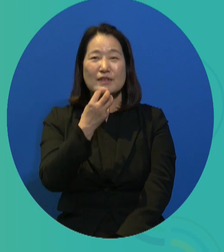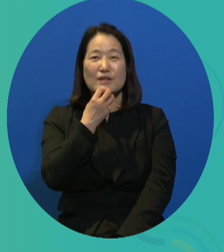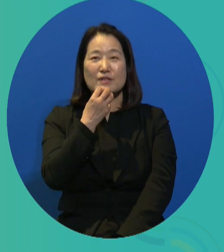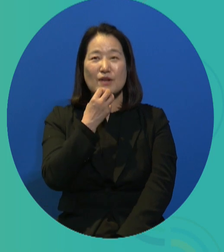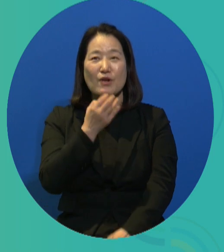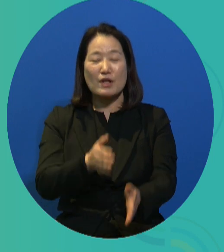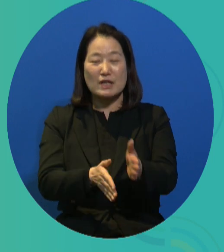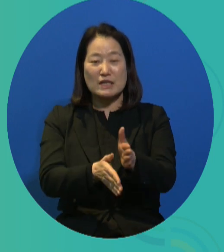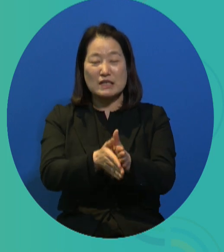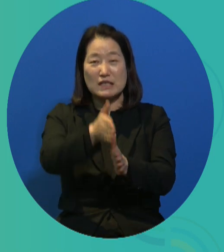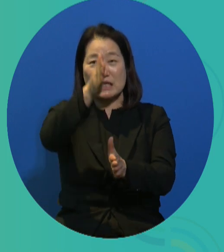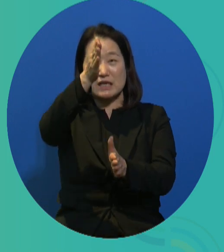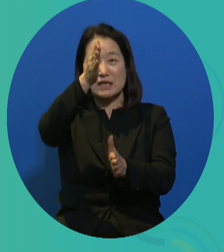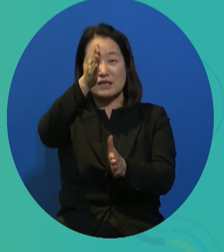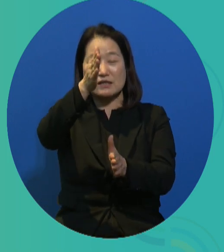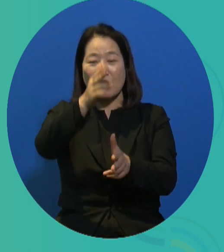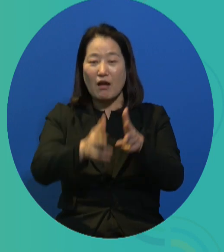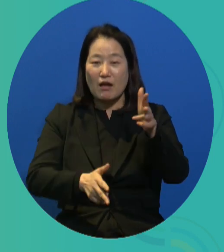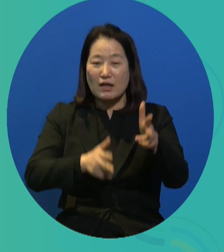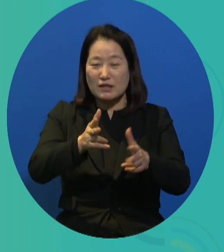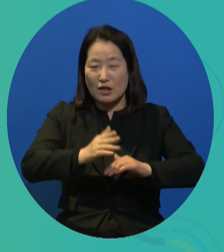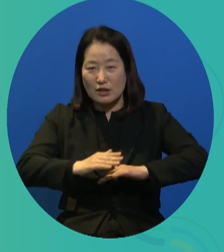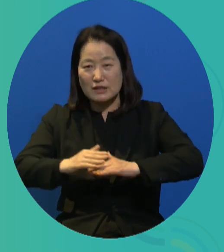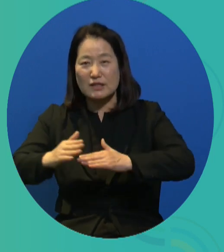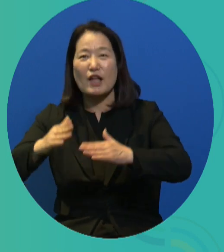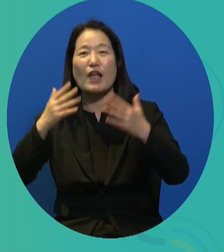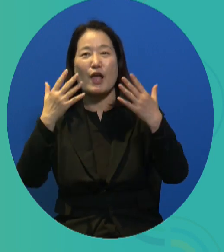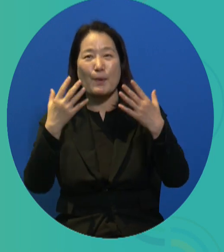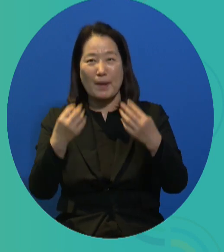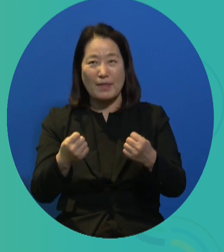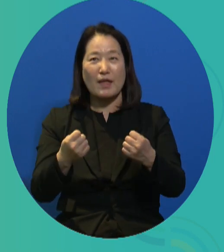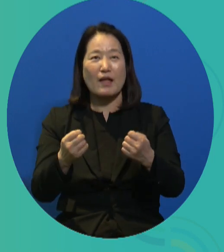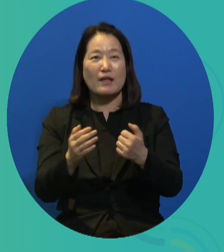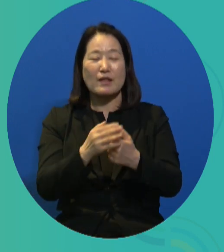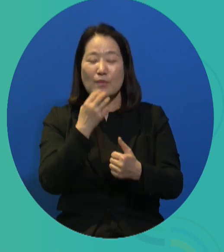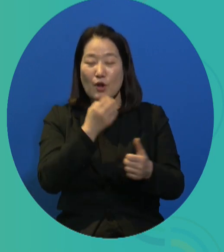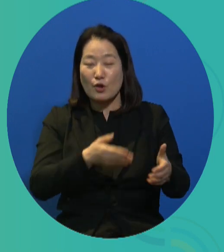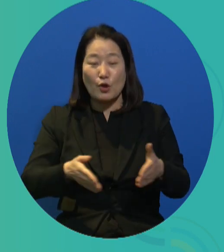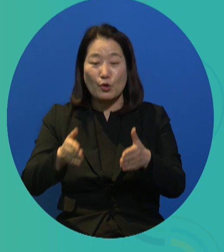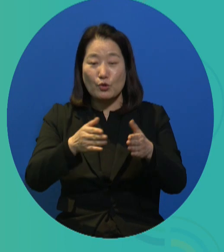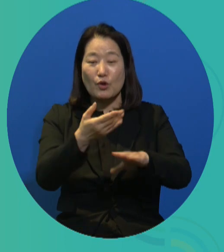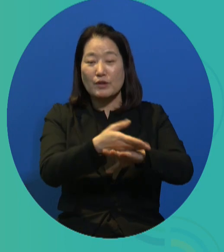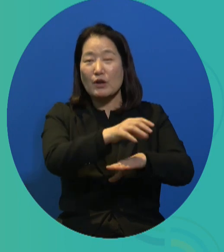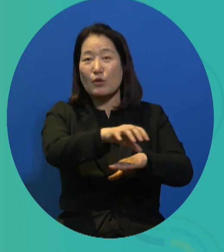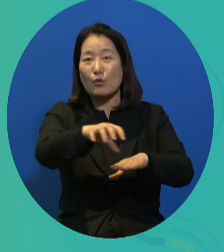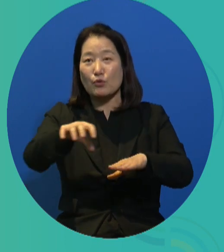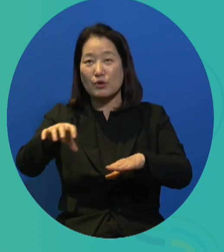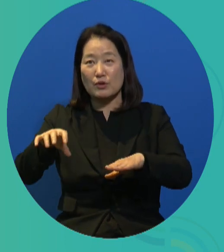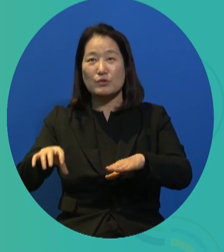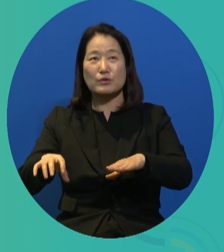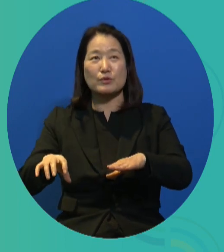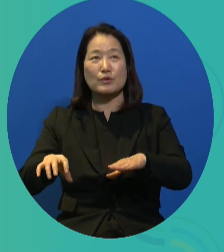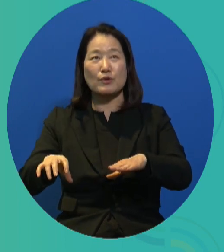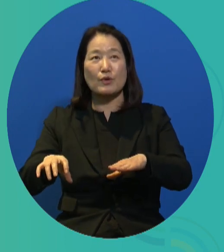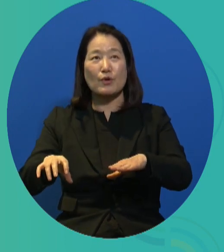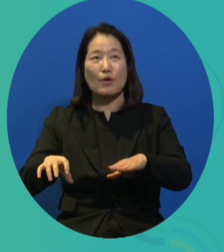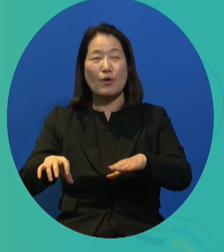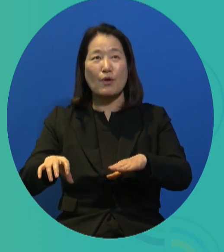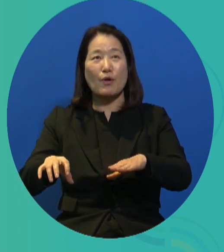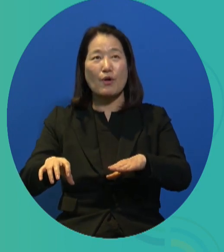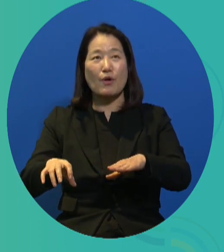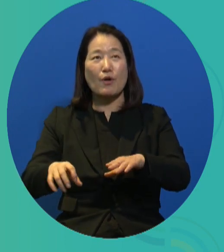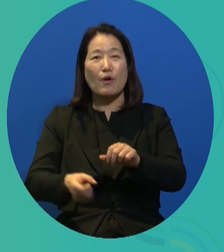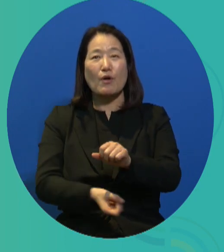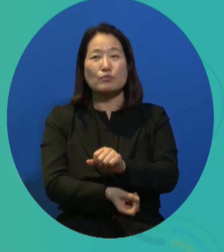Thank you very much. Thank I can see that the Seoul Metropolitan Government is working really hard and I believe that Seoul's